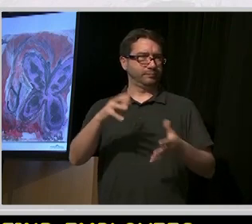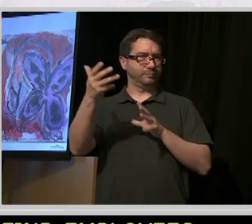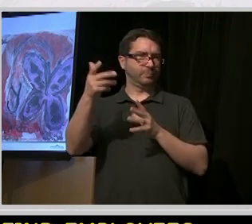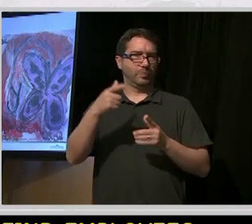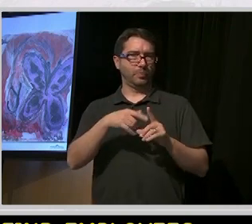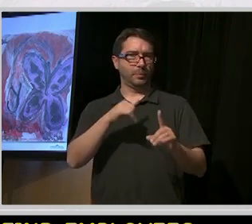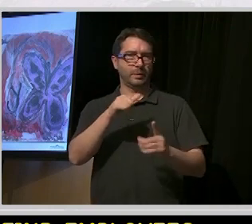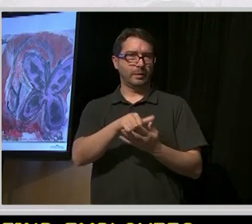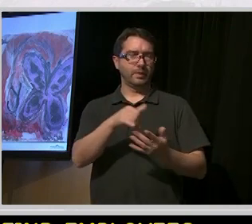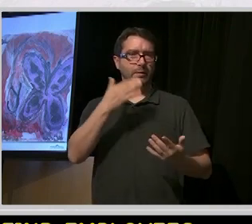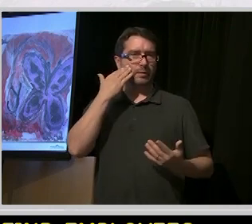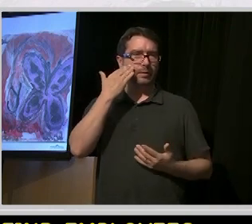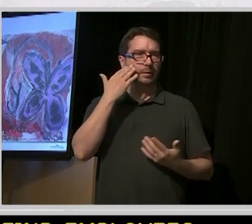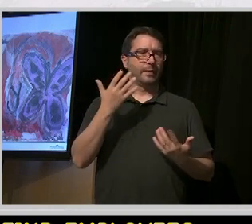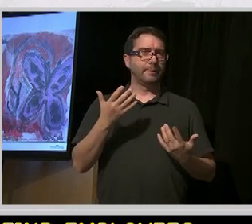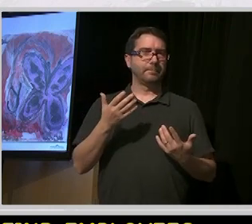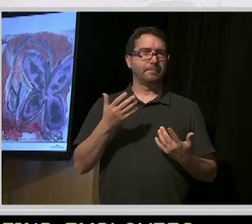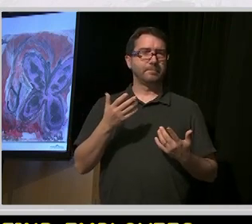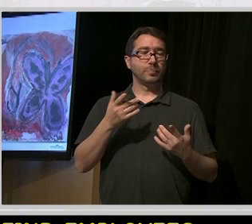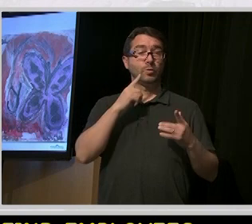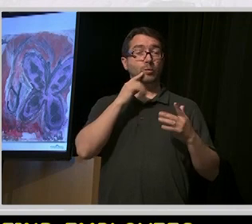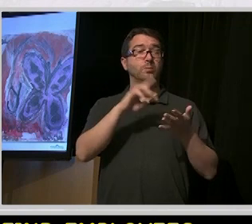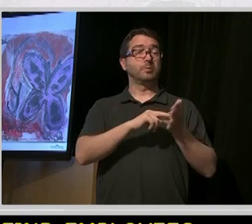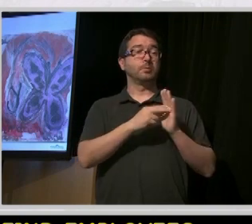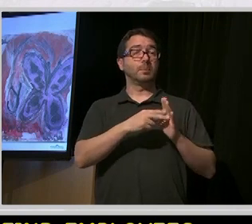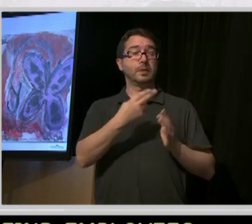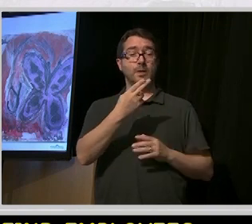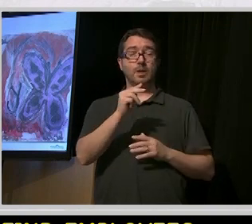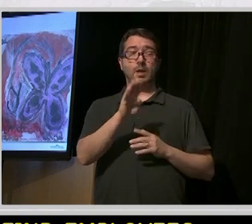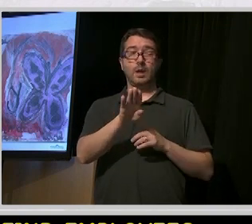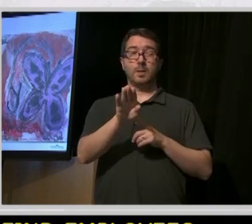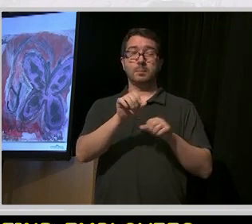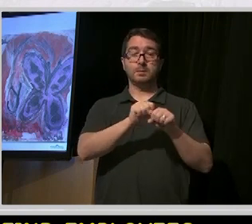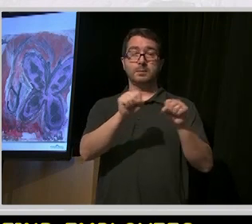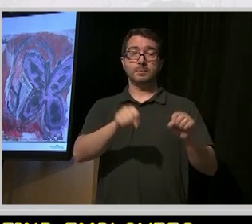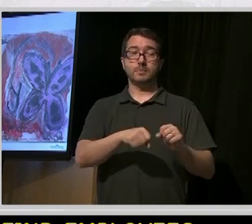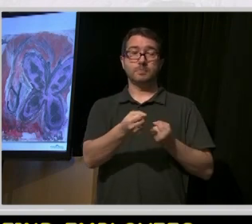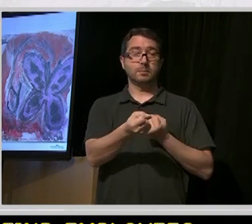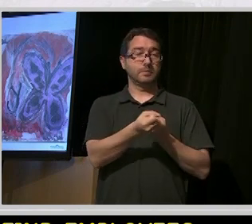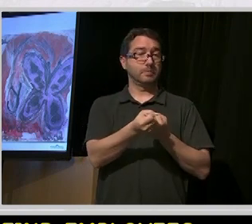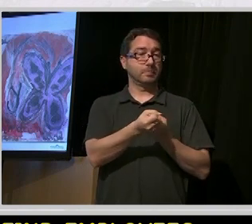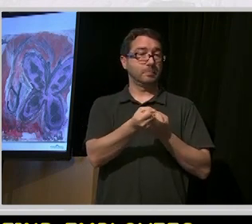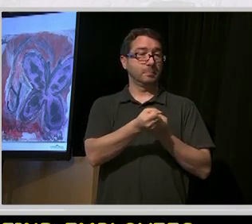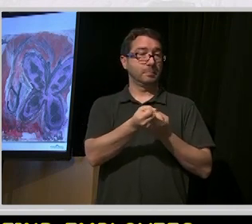will have an independent hub system that will help support all of that.